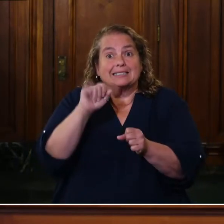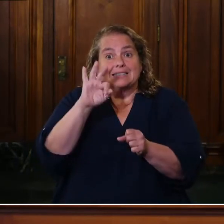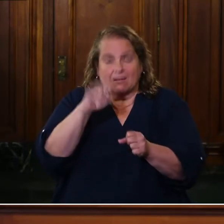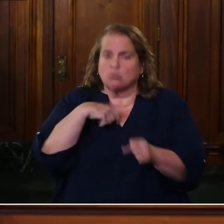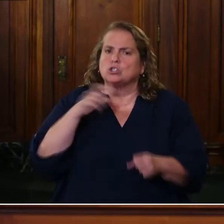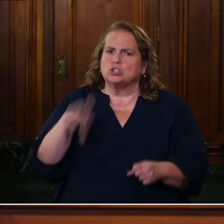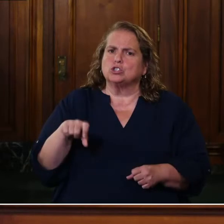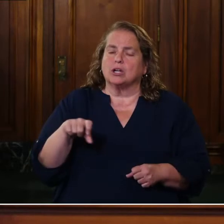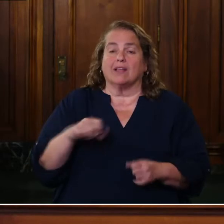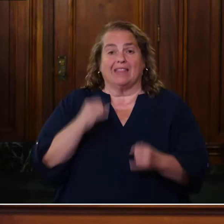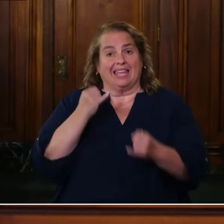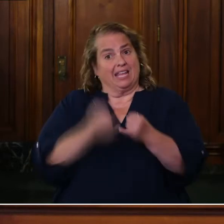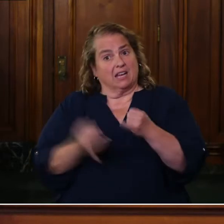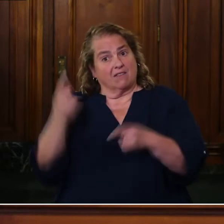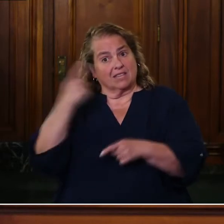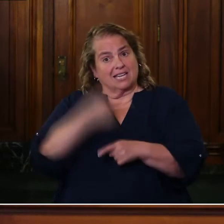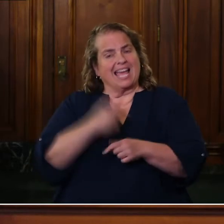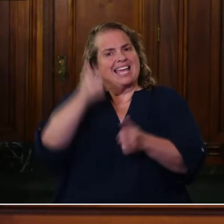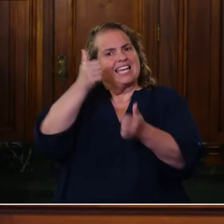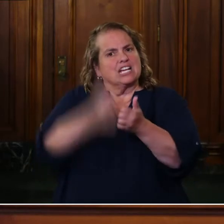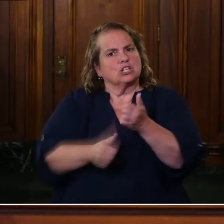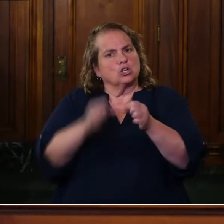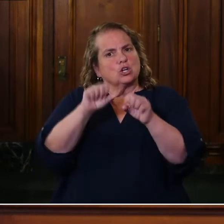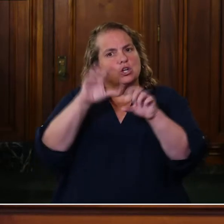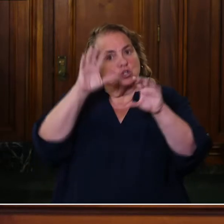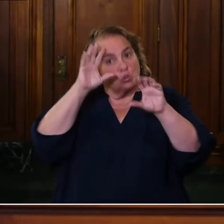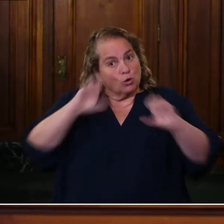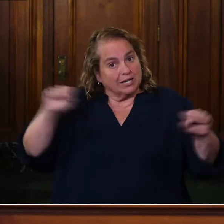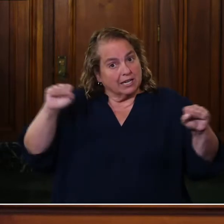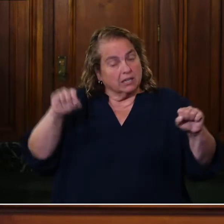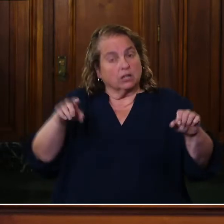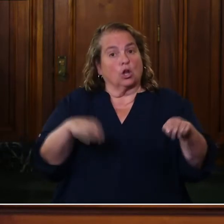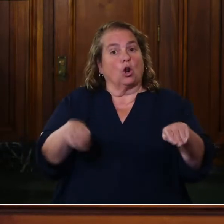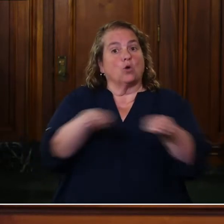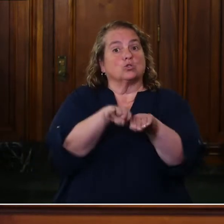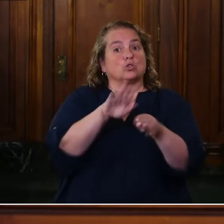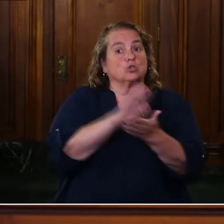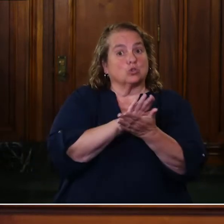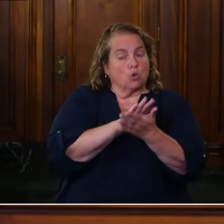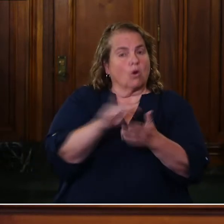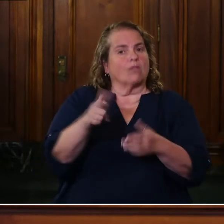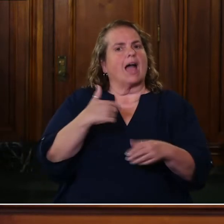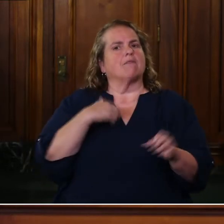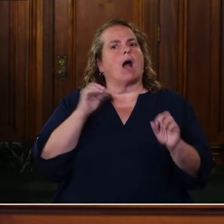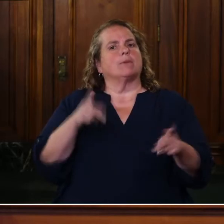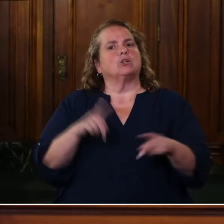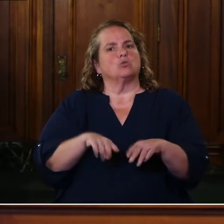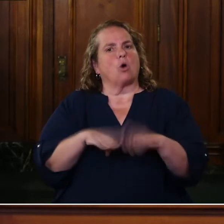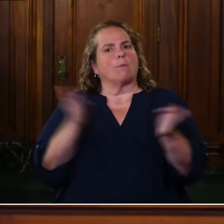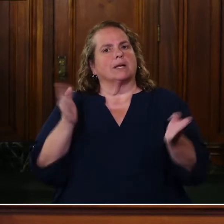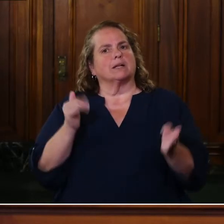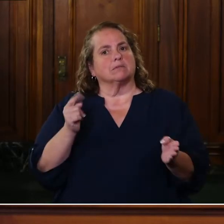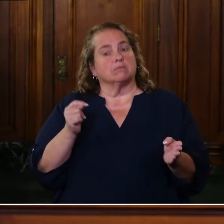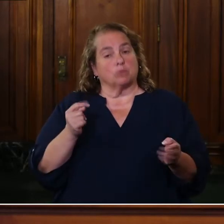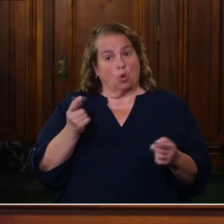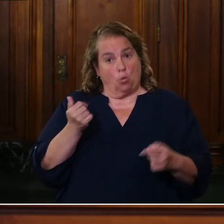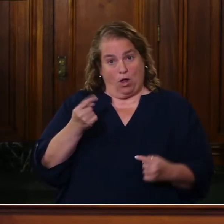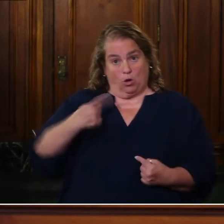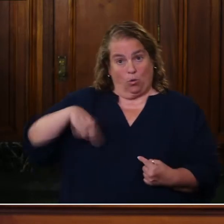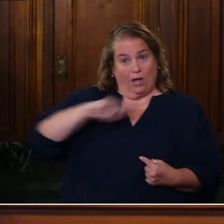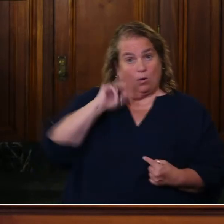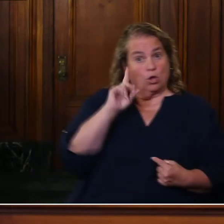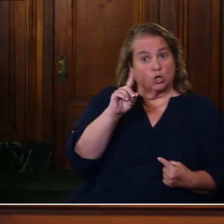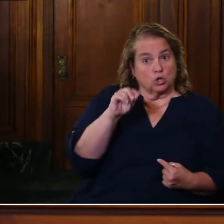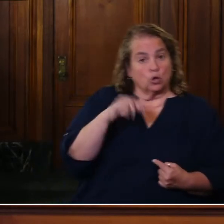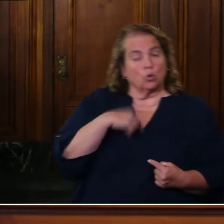the day, it's going to be up to each superintendent, each superintendent closed down schools. They'll have the opportunity to open them. And what we're going to do is we're going to